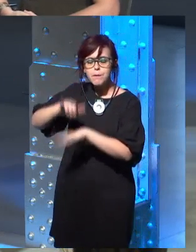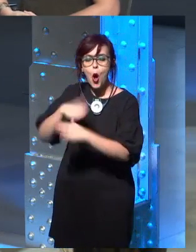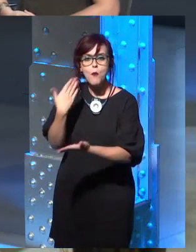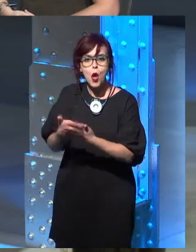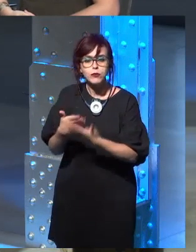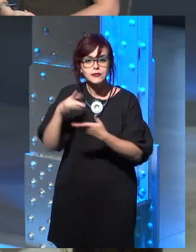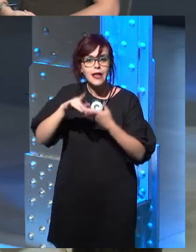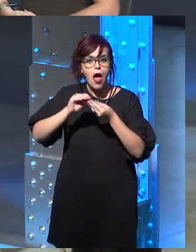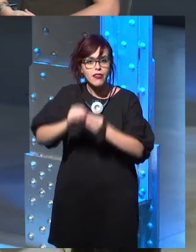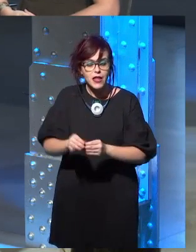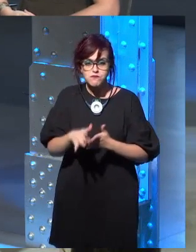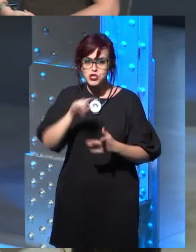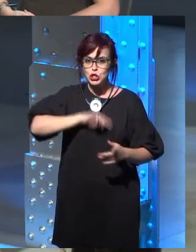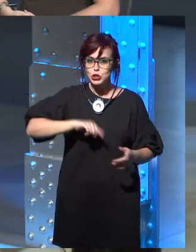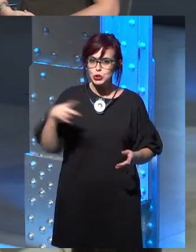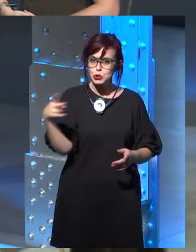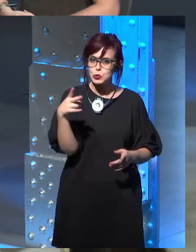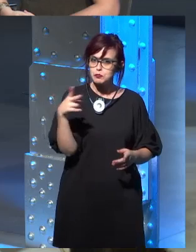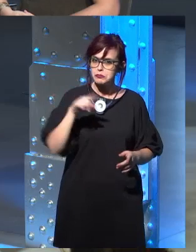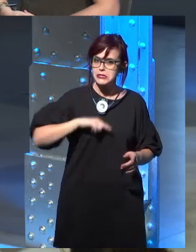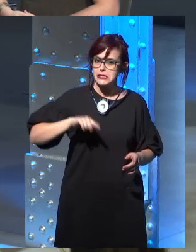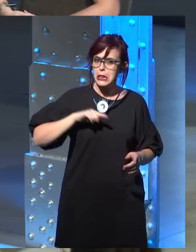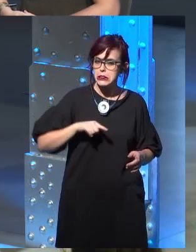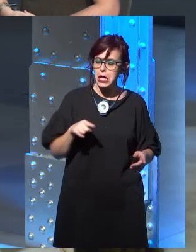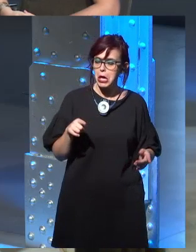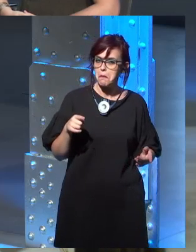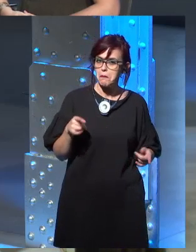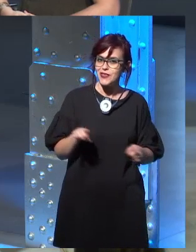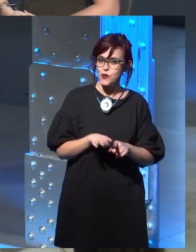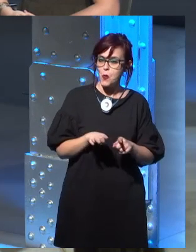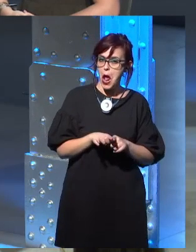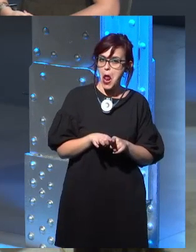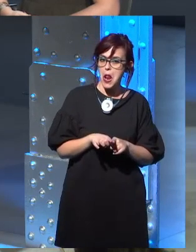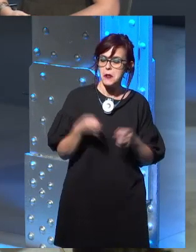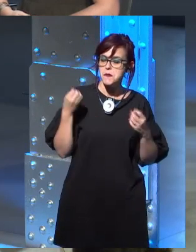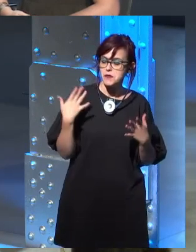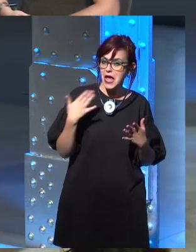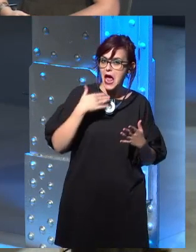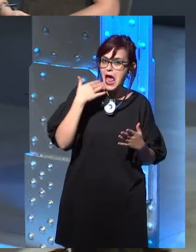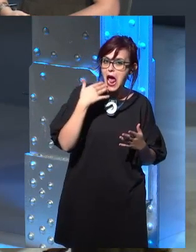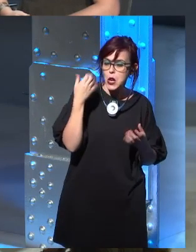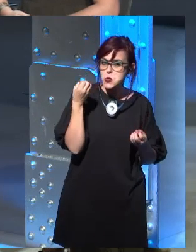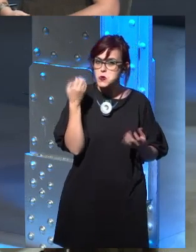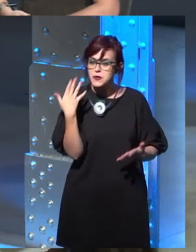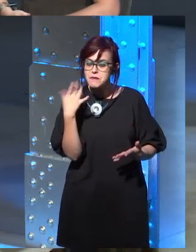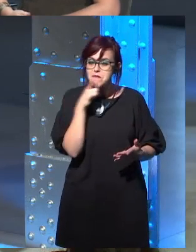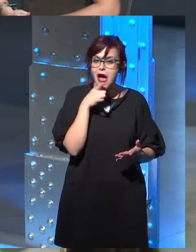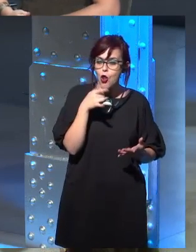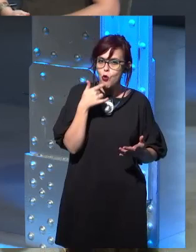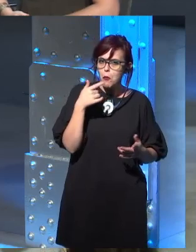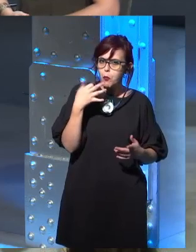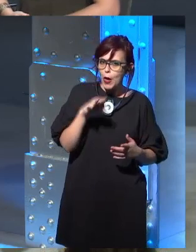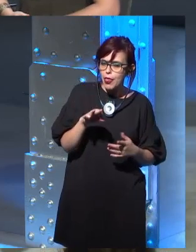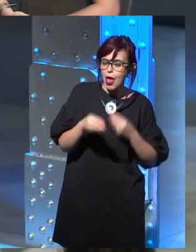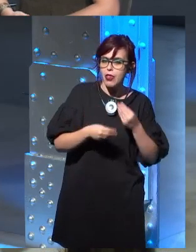did you feel when the publishing house got in touch with you to ask you to prepare this encyclopedia?